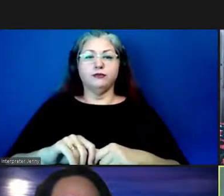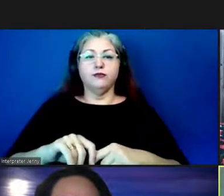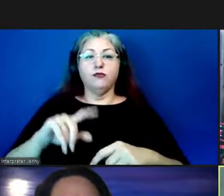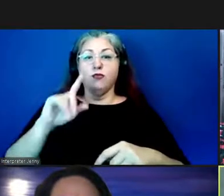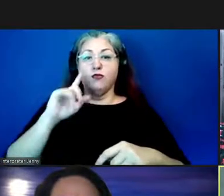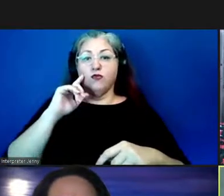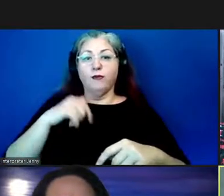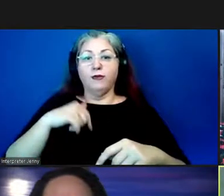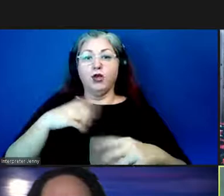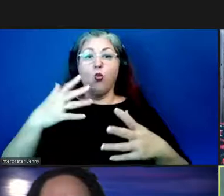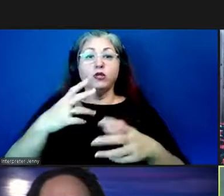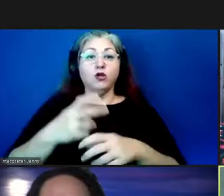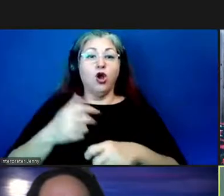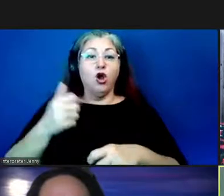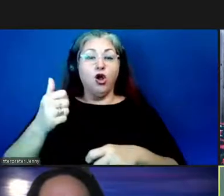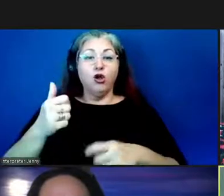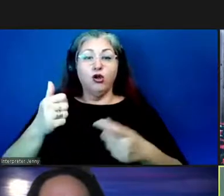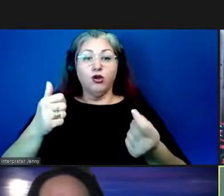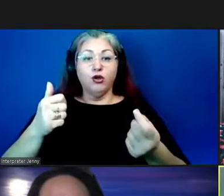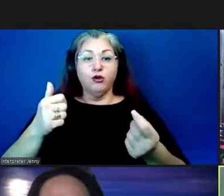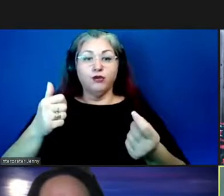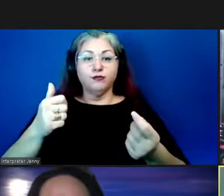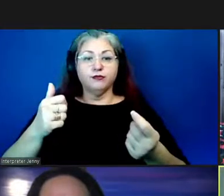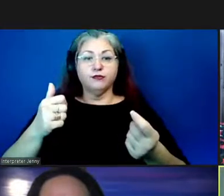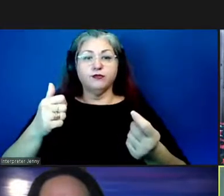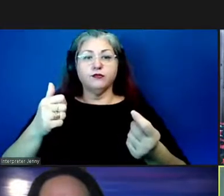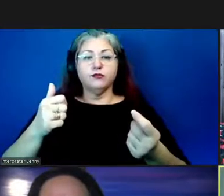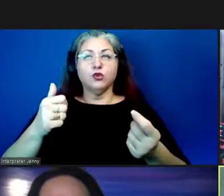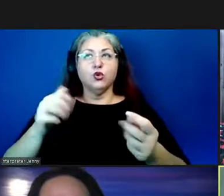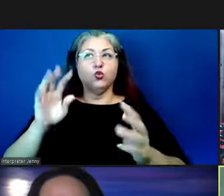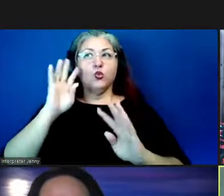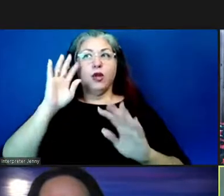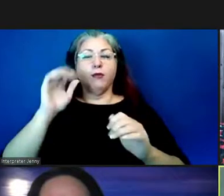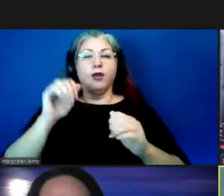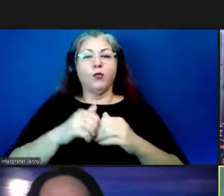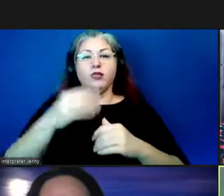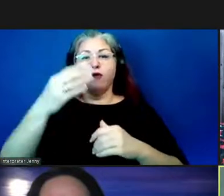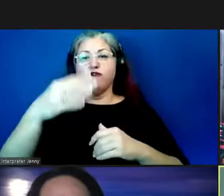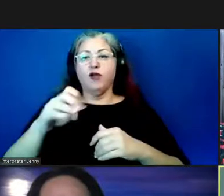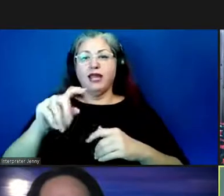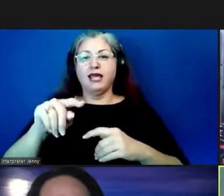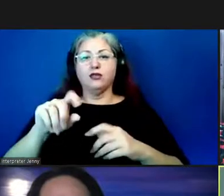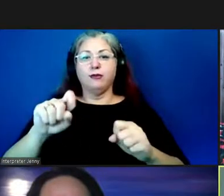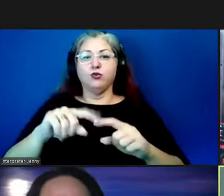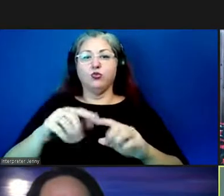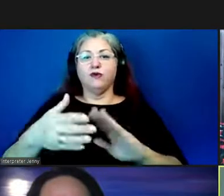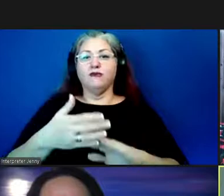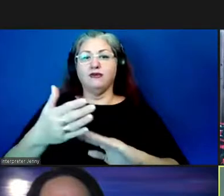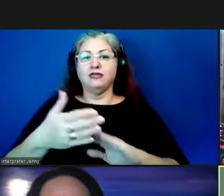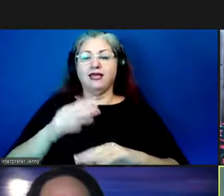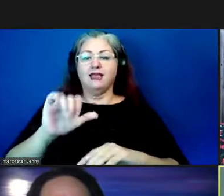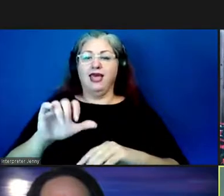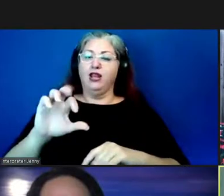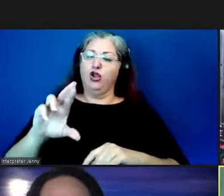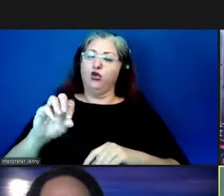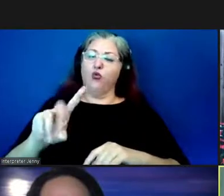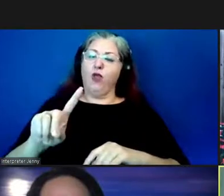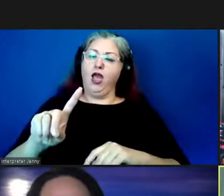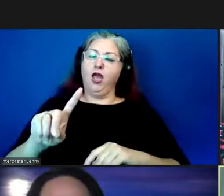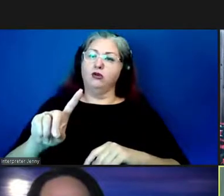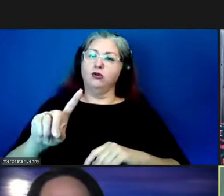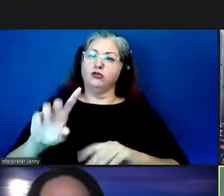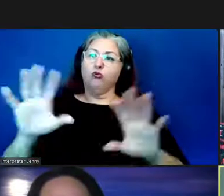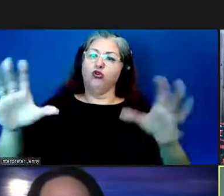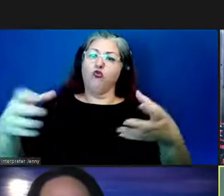the harder problem would be coming up with a front end in order to actually facilitate that crowdsourcing effort